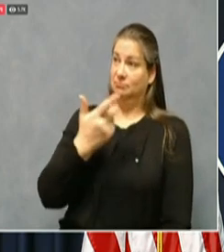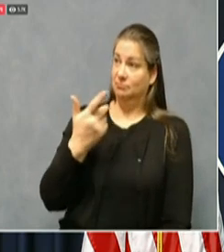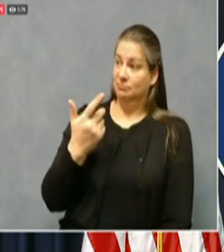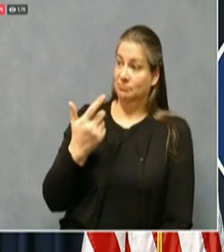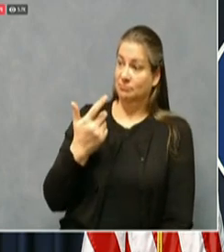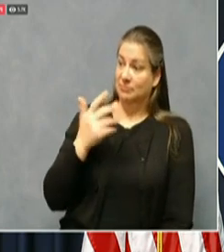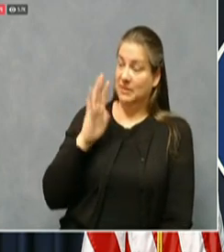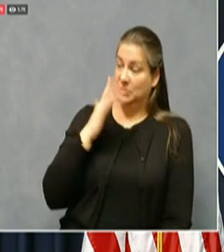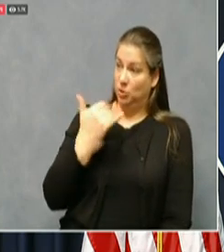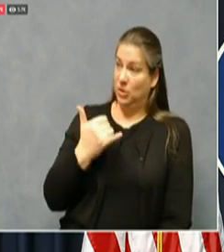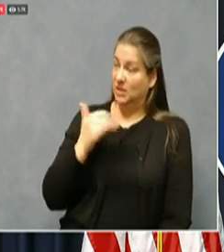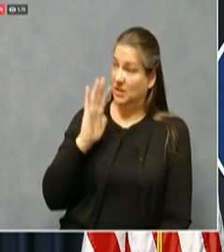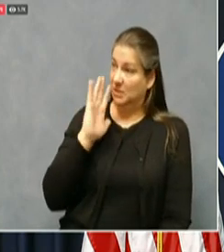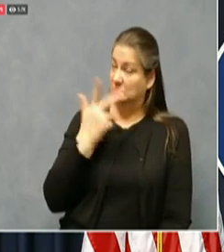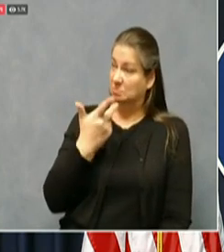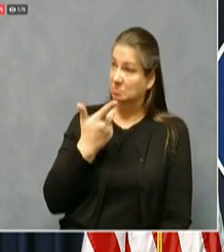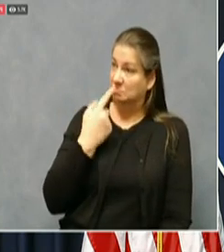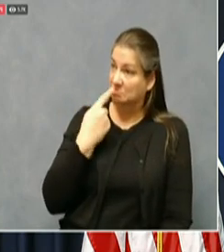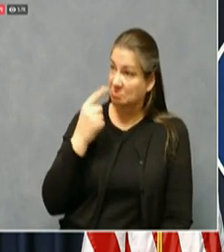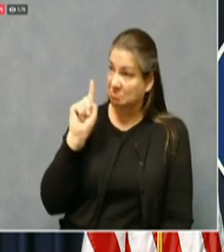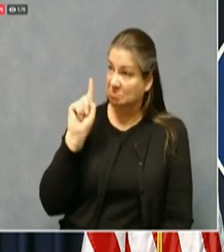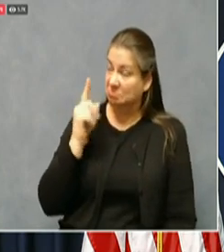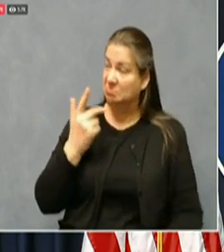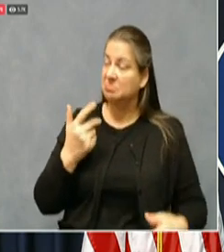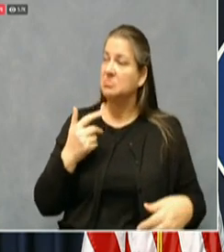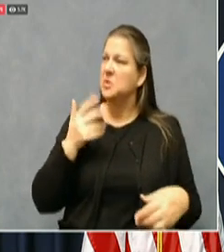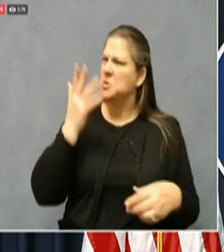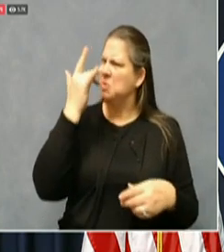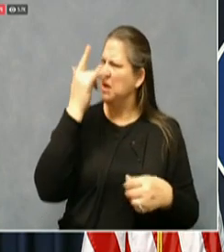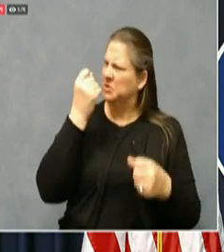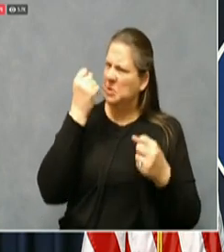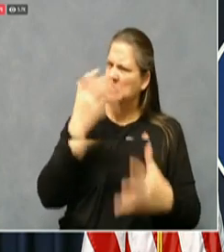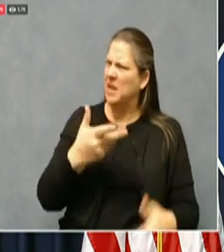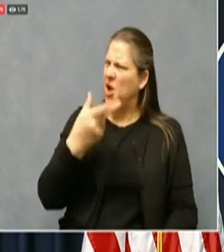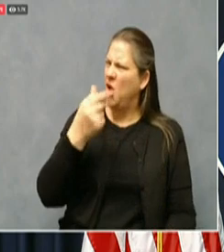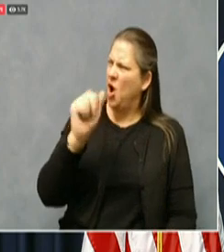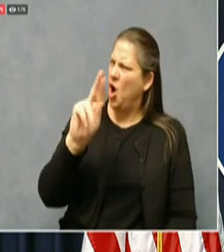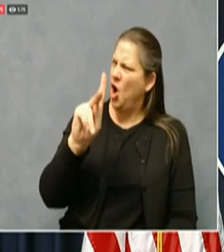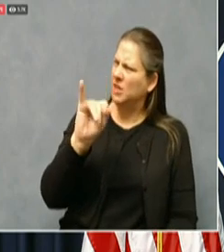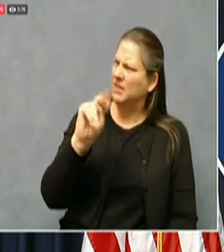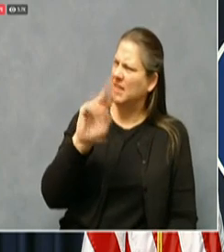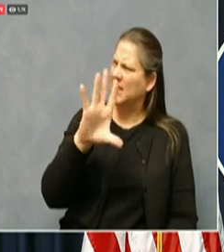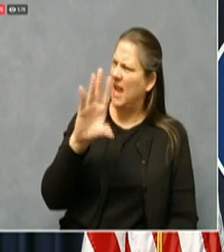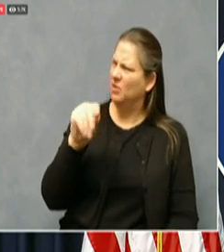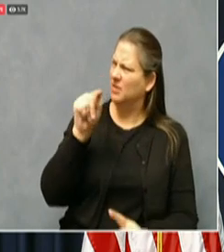And secondly, why so many cases in Hardin County? Is there an outbreak at Fort Knox?